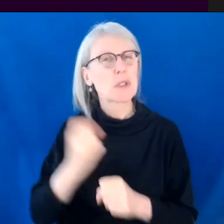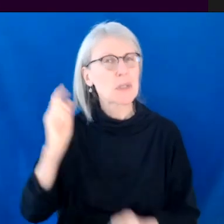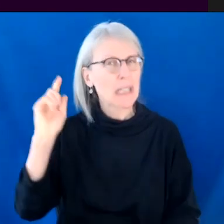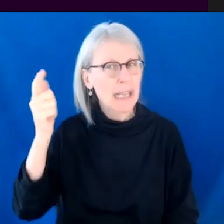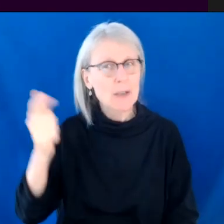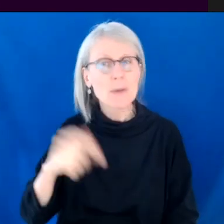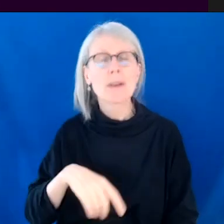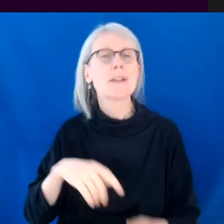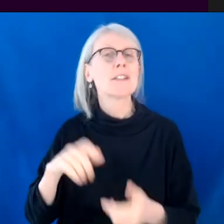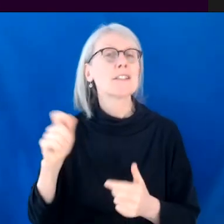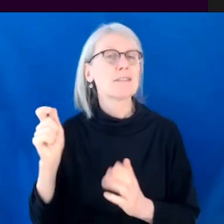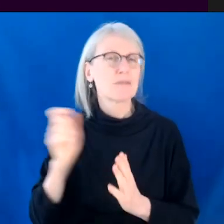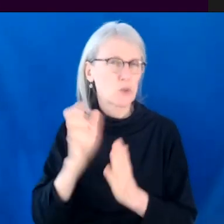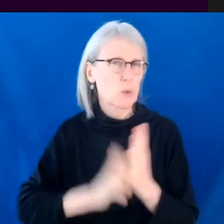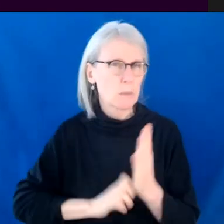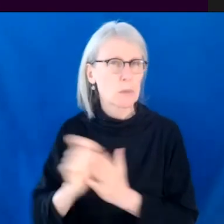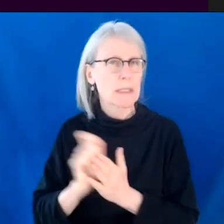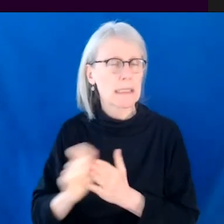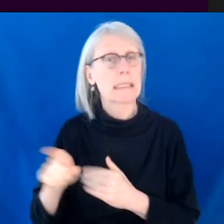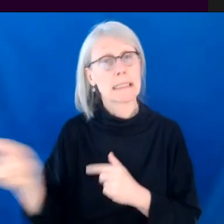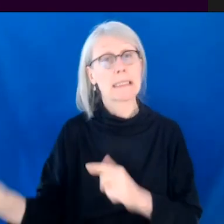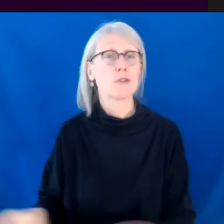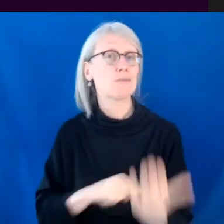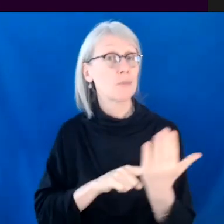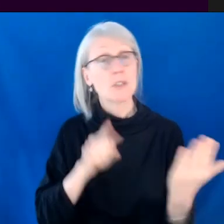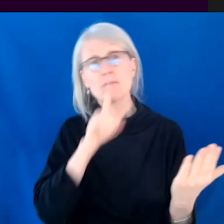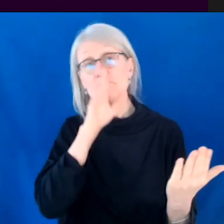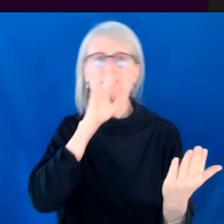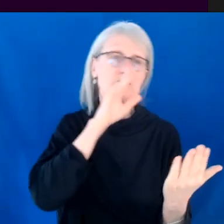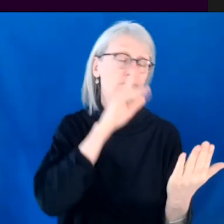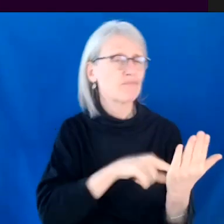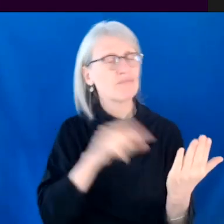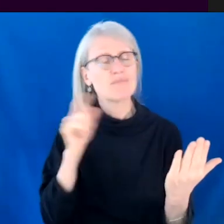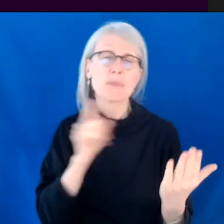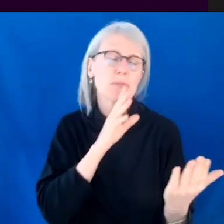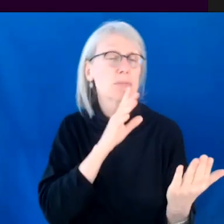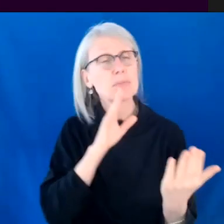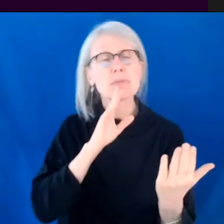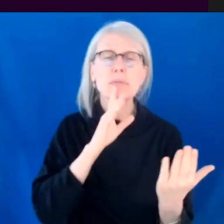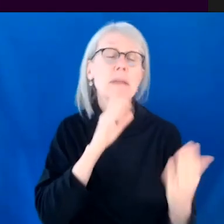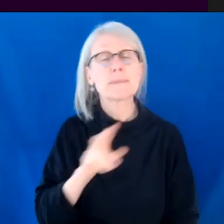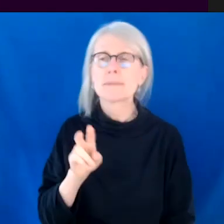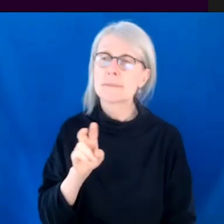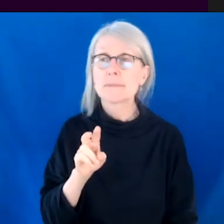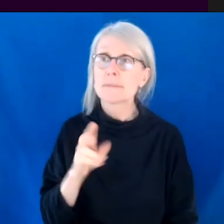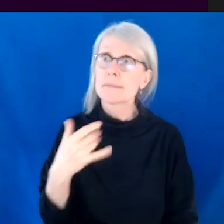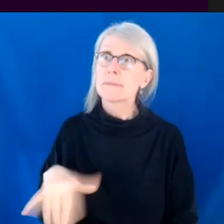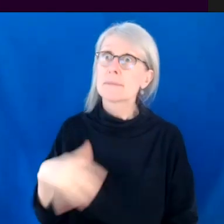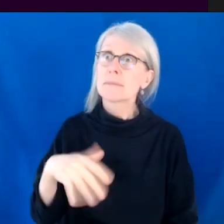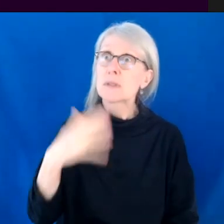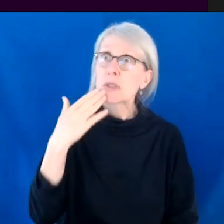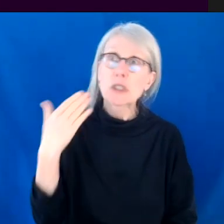like a script reading and he read one of the parts and he, it was like, he was just reading the script and it was so good. And when we did the